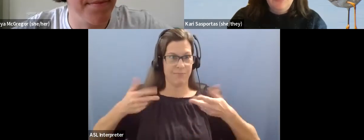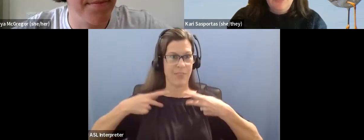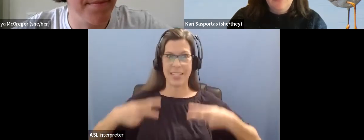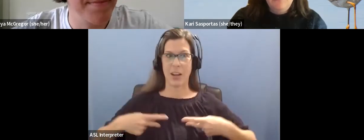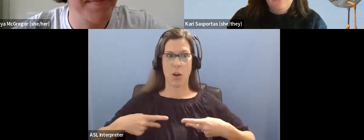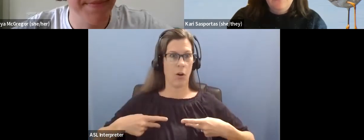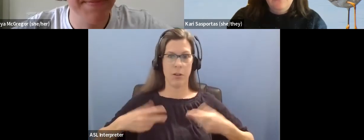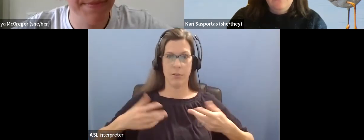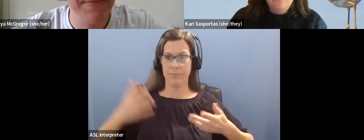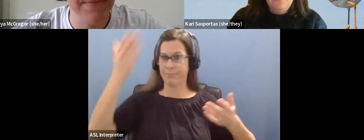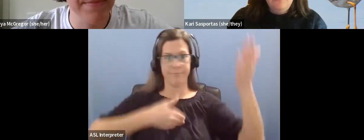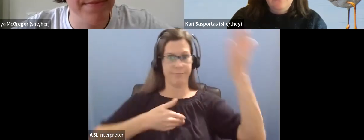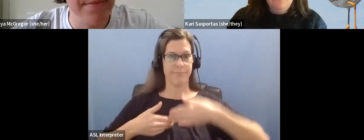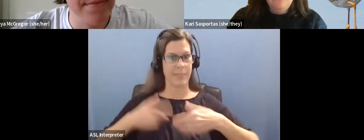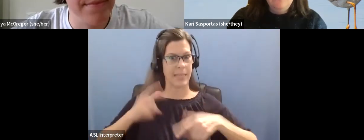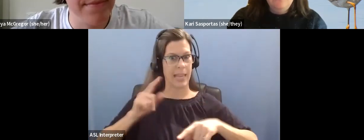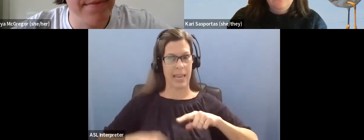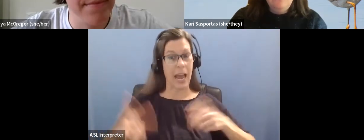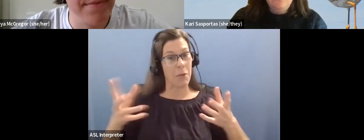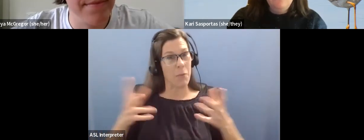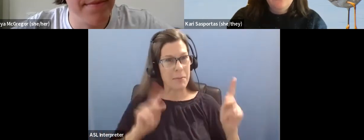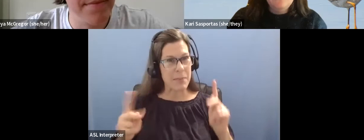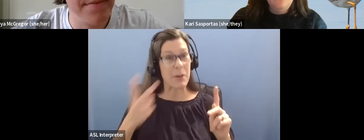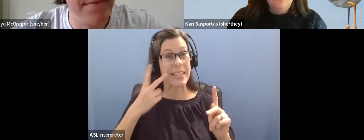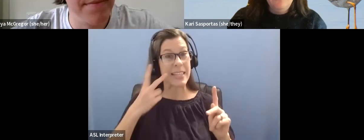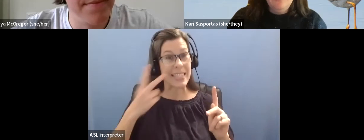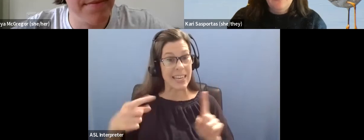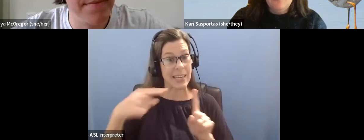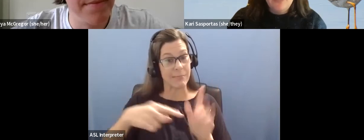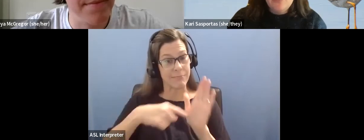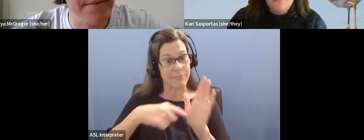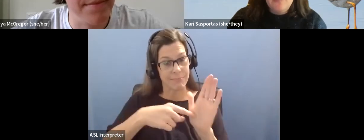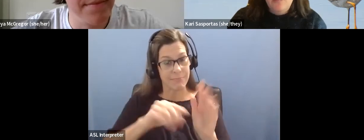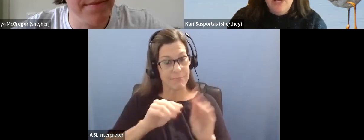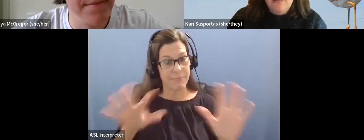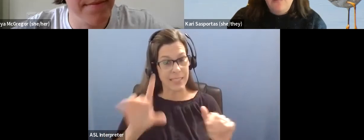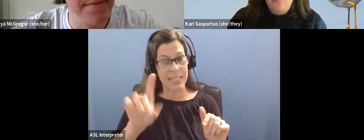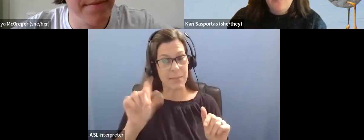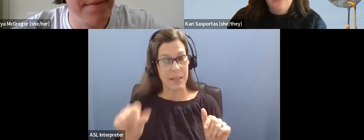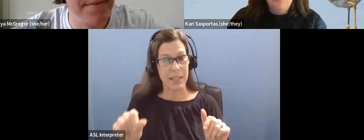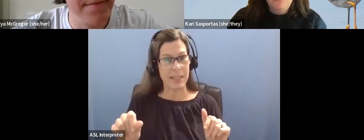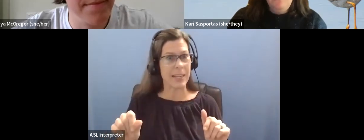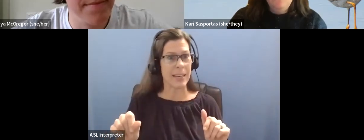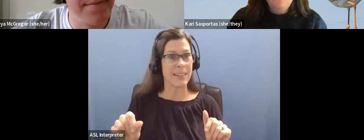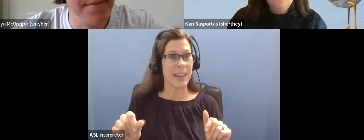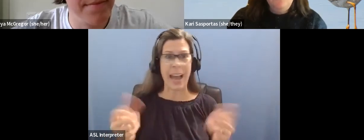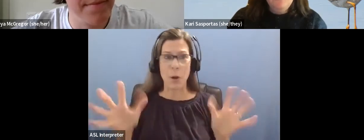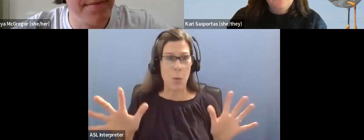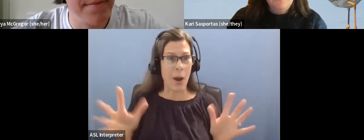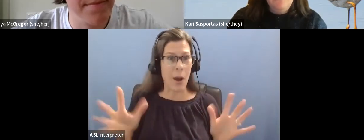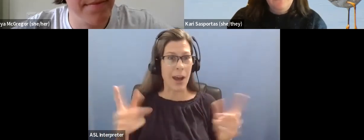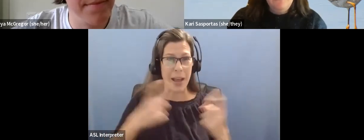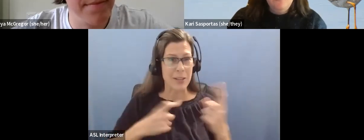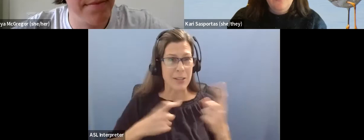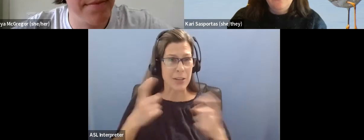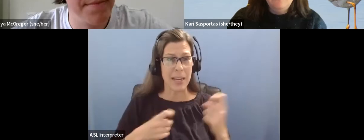and, and not because I want like a lot of questions. I don't mind them, but mostly because